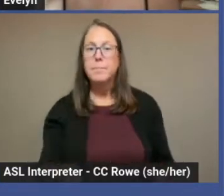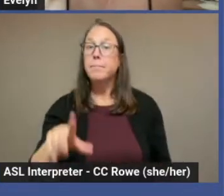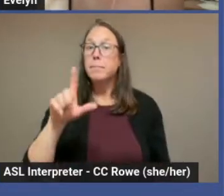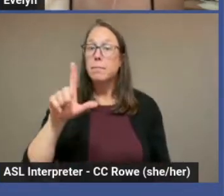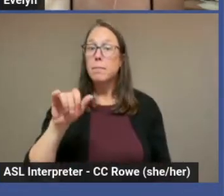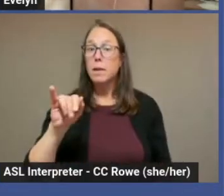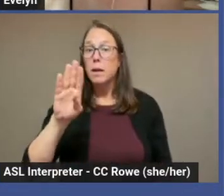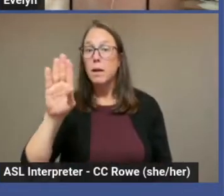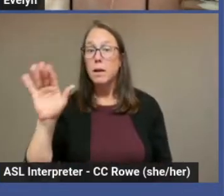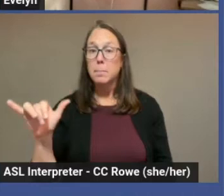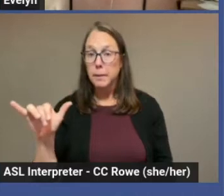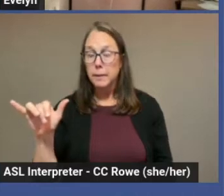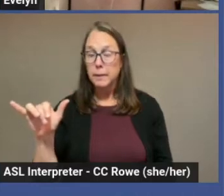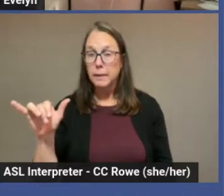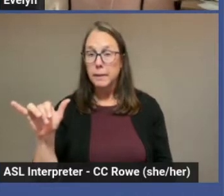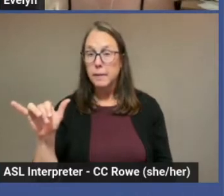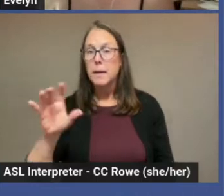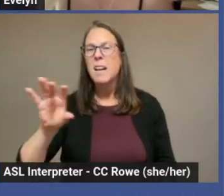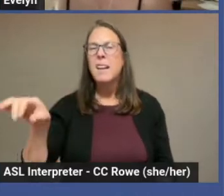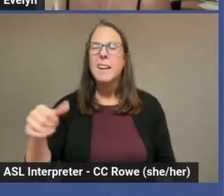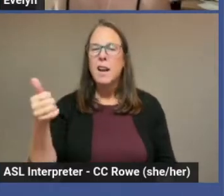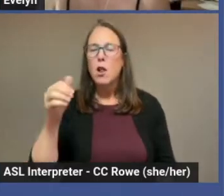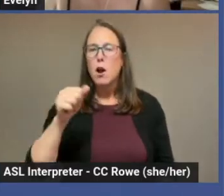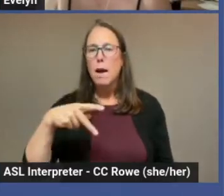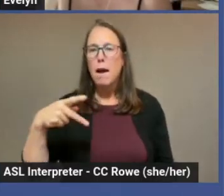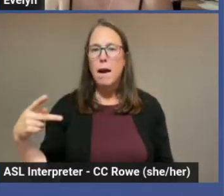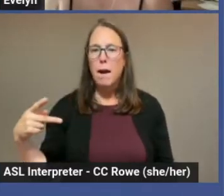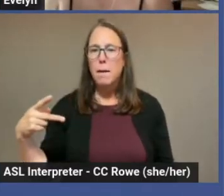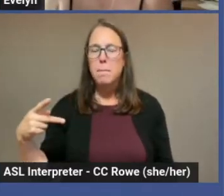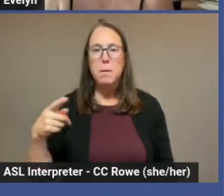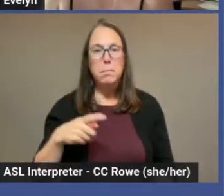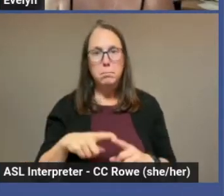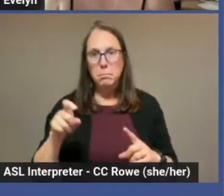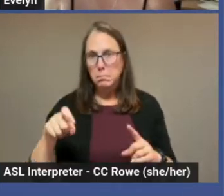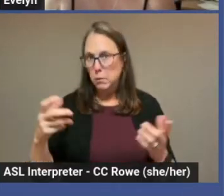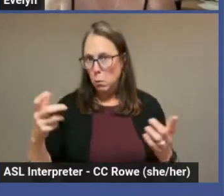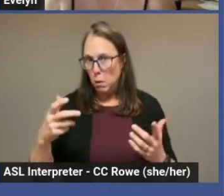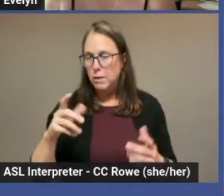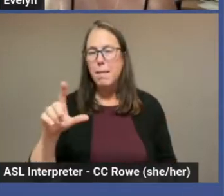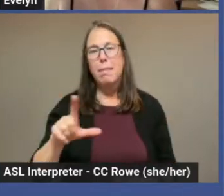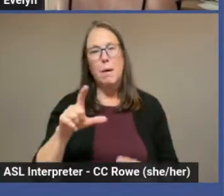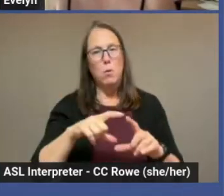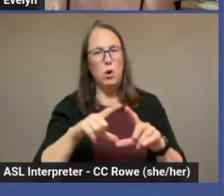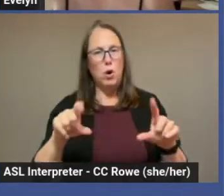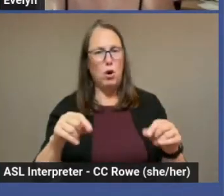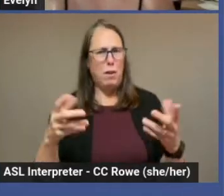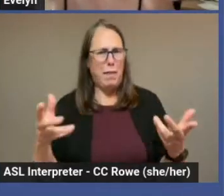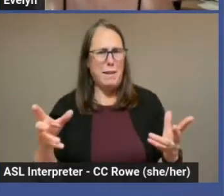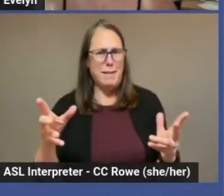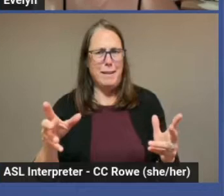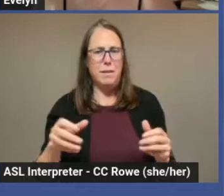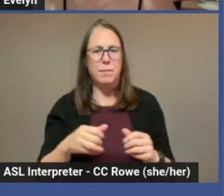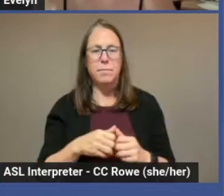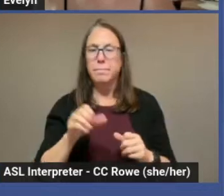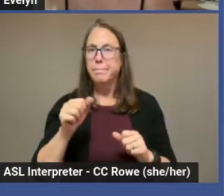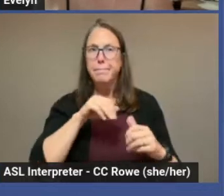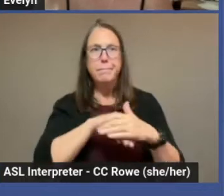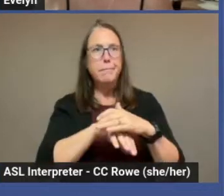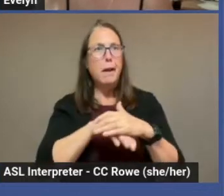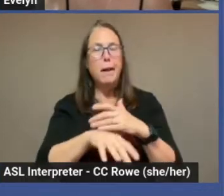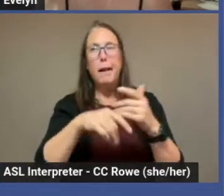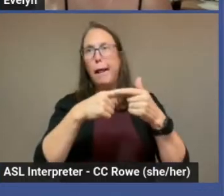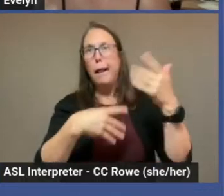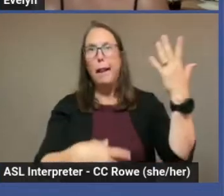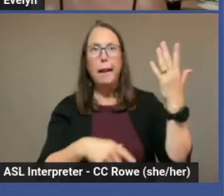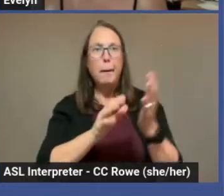Libby is another app that all you need to use is your library card, and you can access tons and